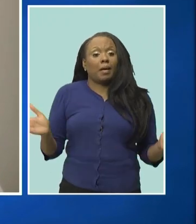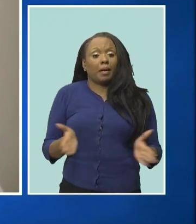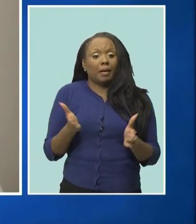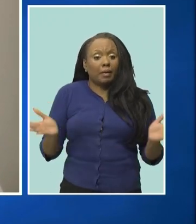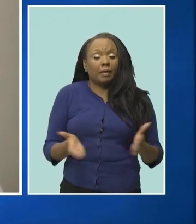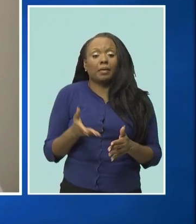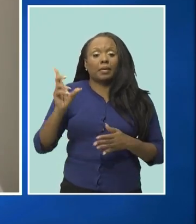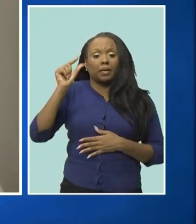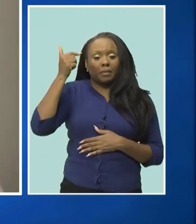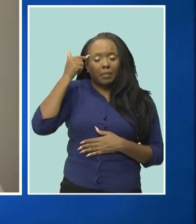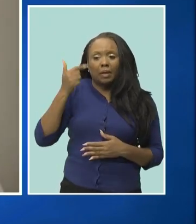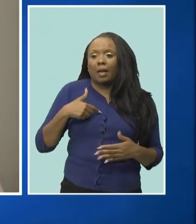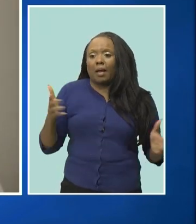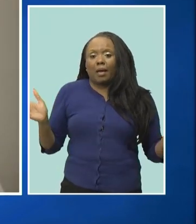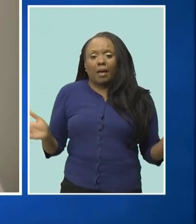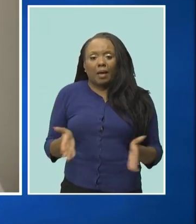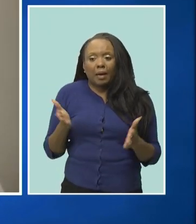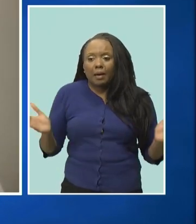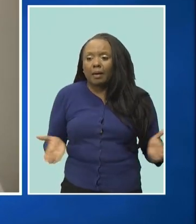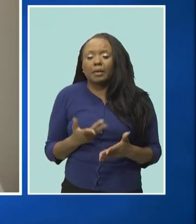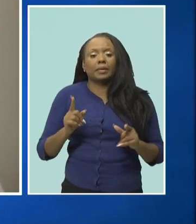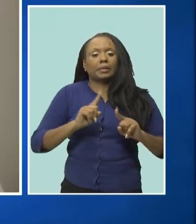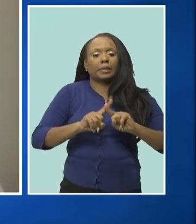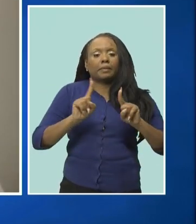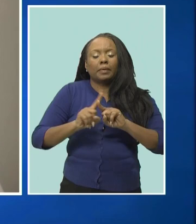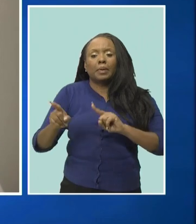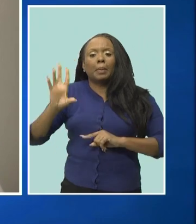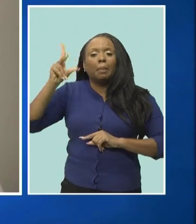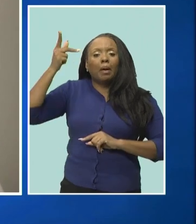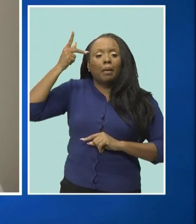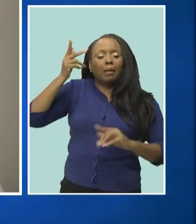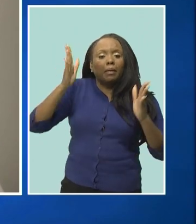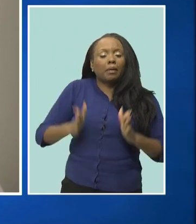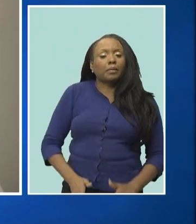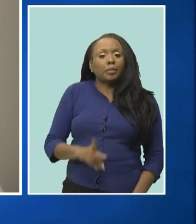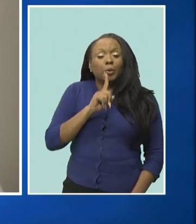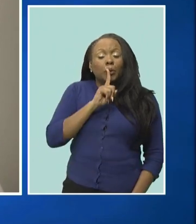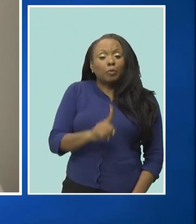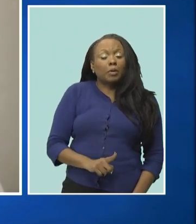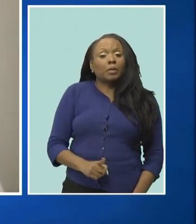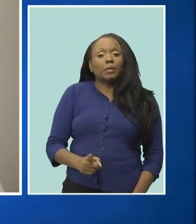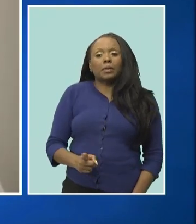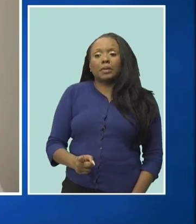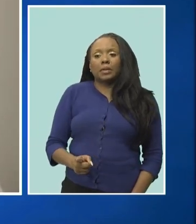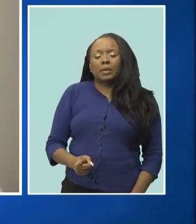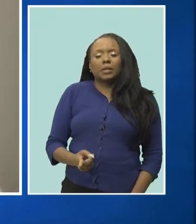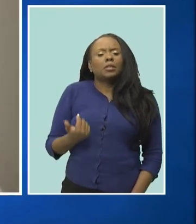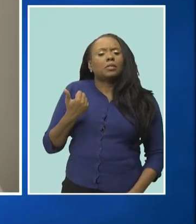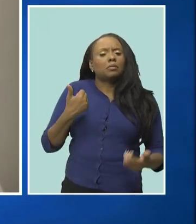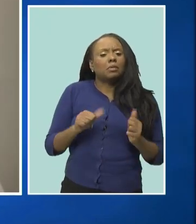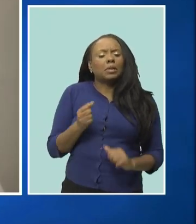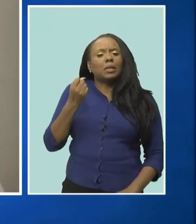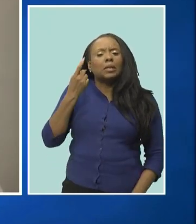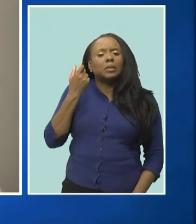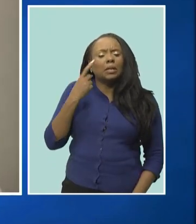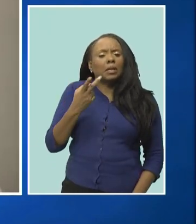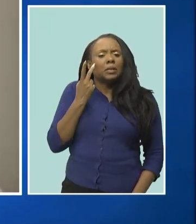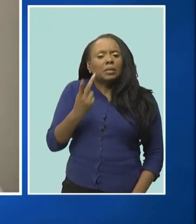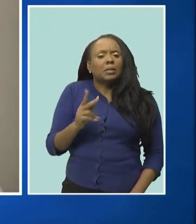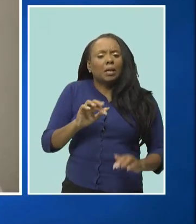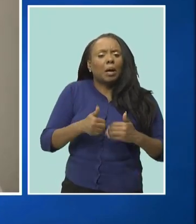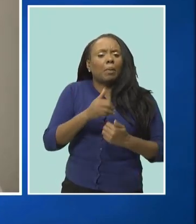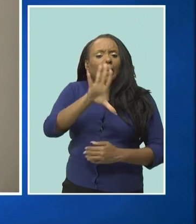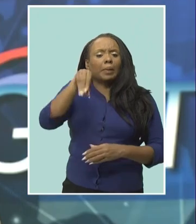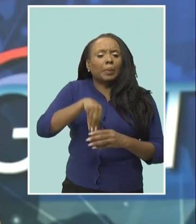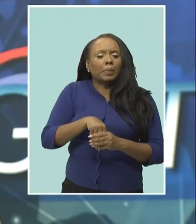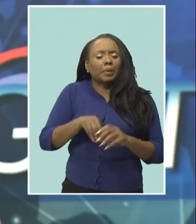and I encourage you know the government officials and politicians to really look at what inclusion can do for economies and for our society